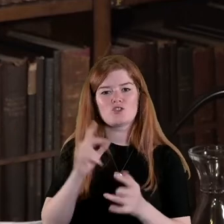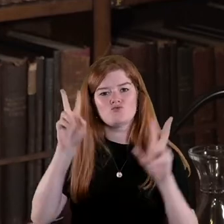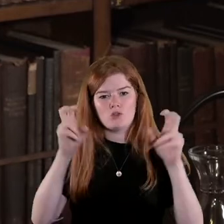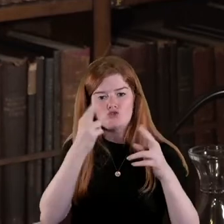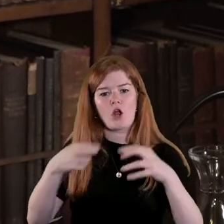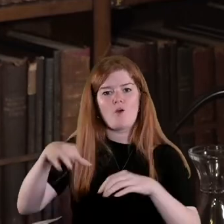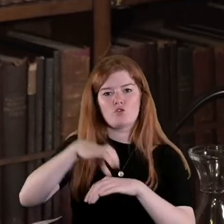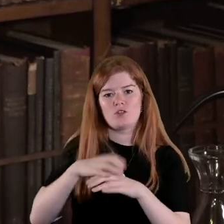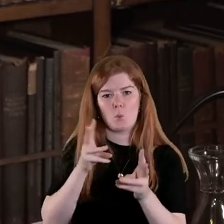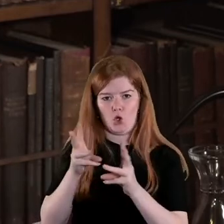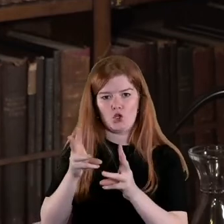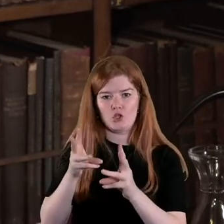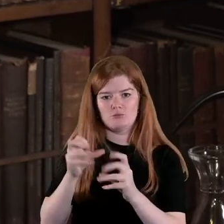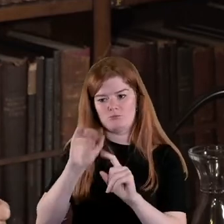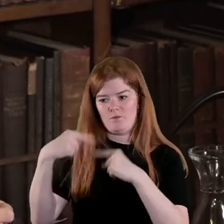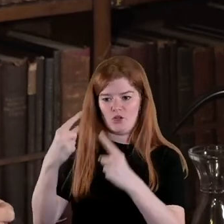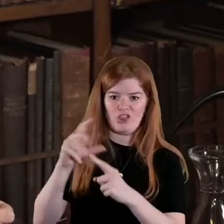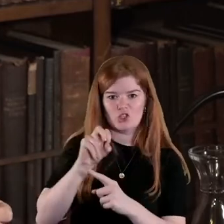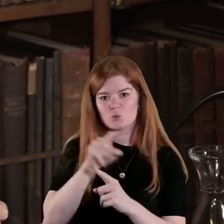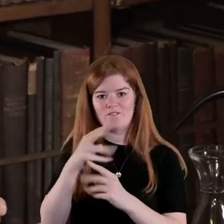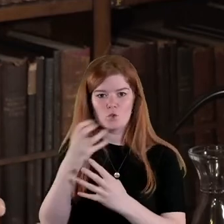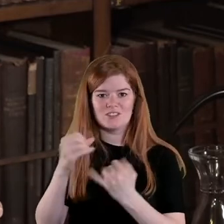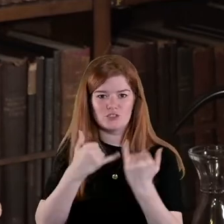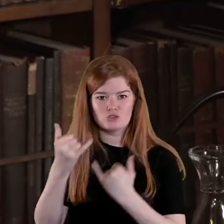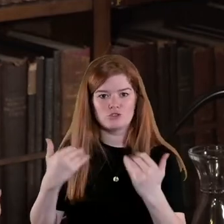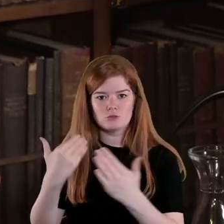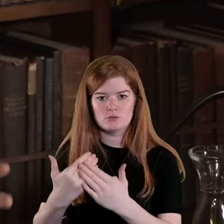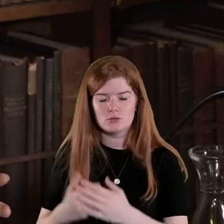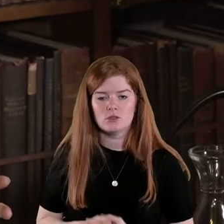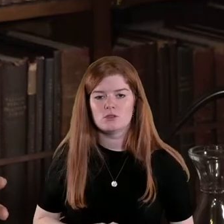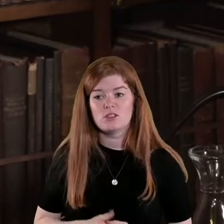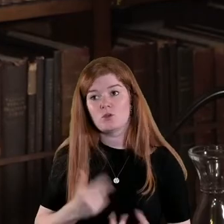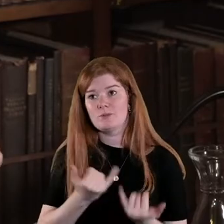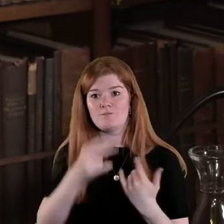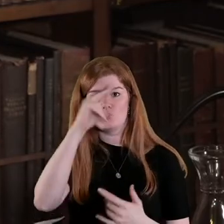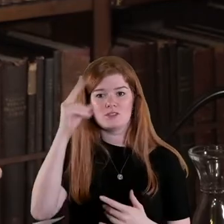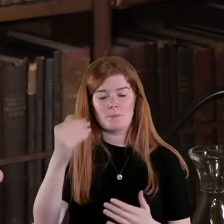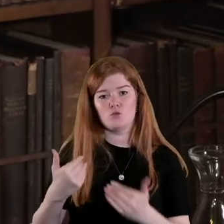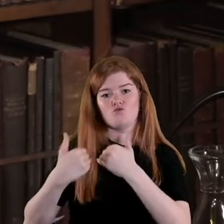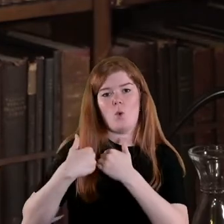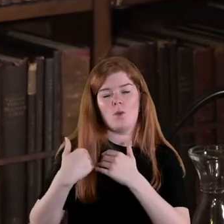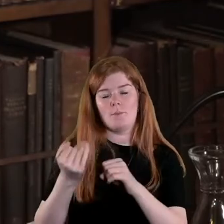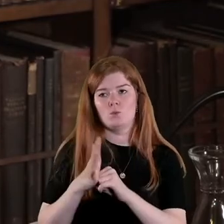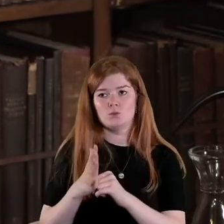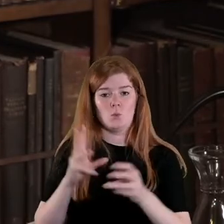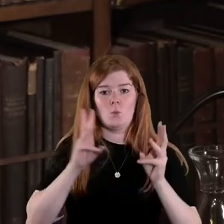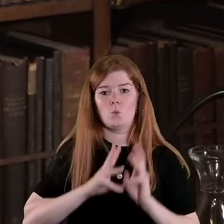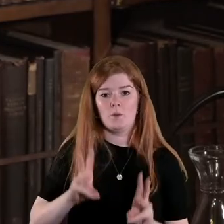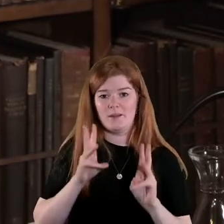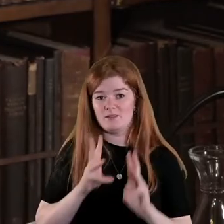has looked at for the past 30 to 40 years so for instance the role of women